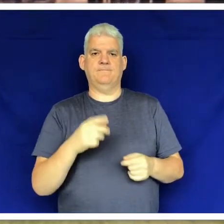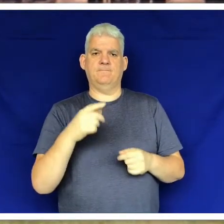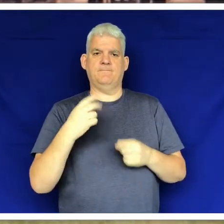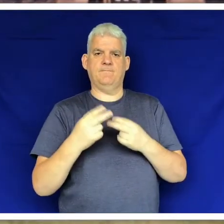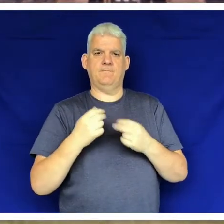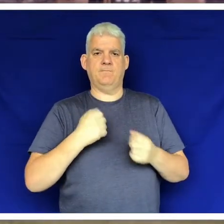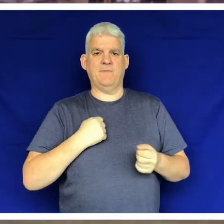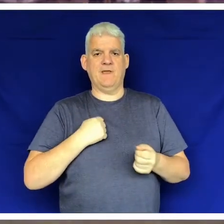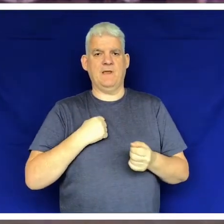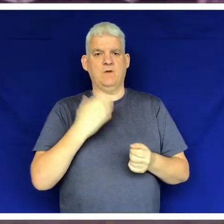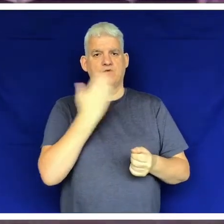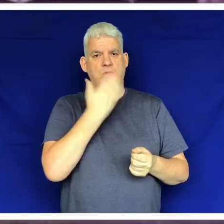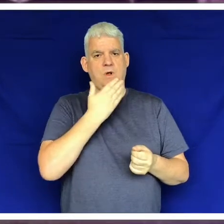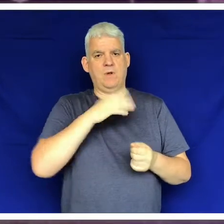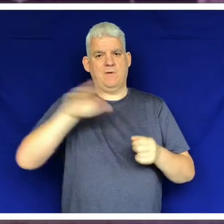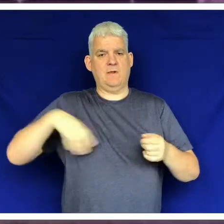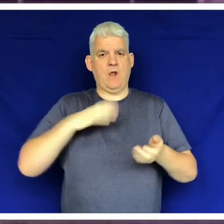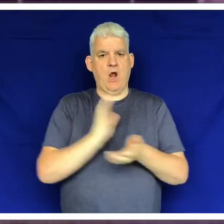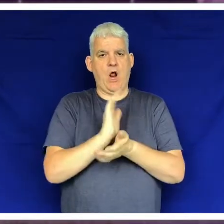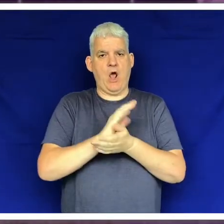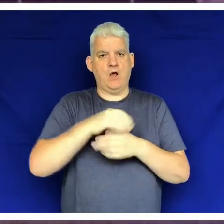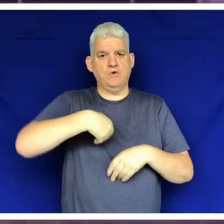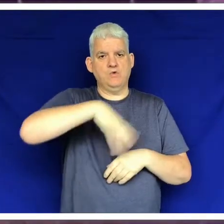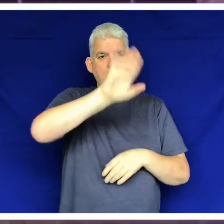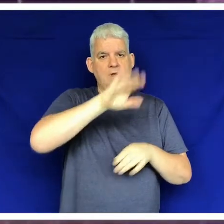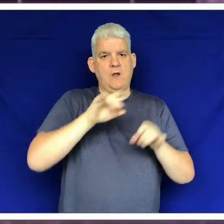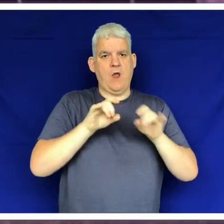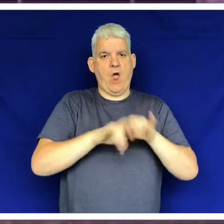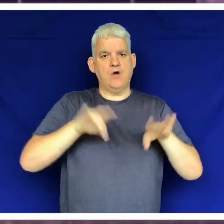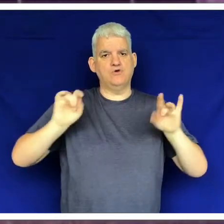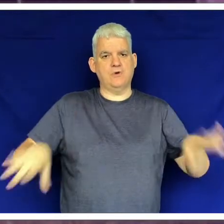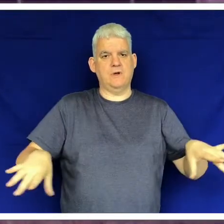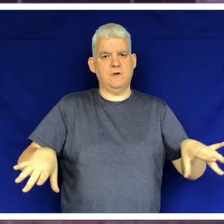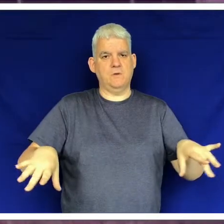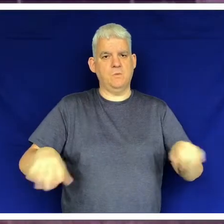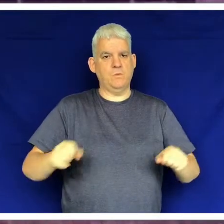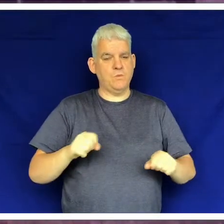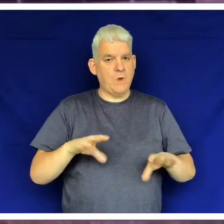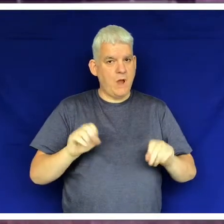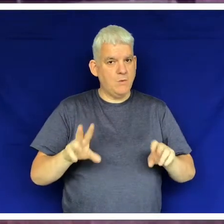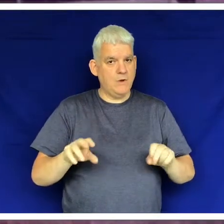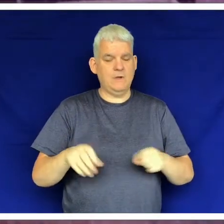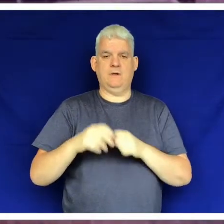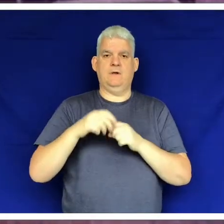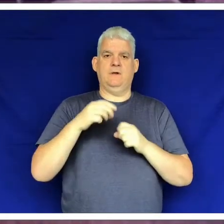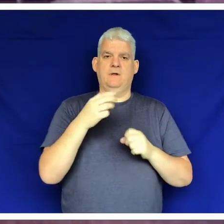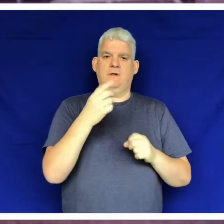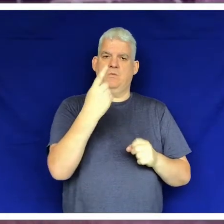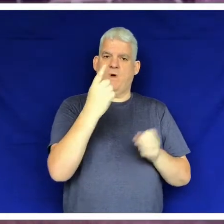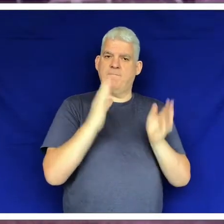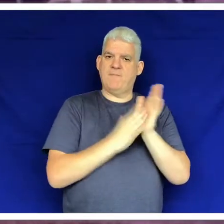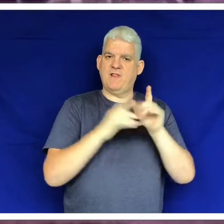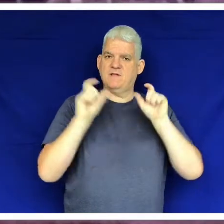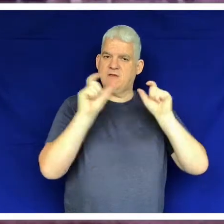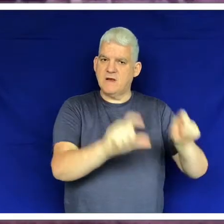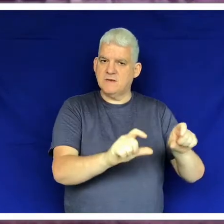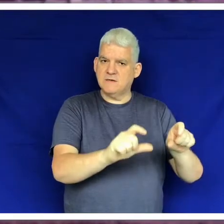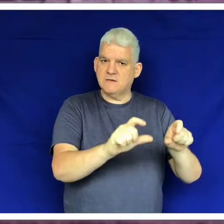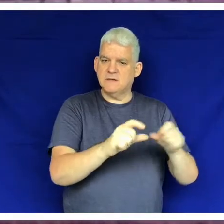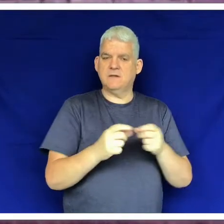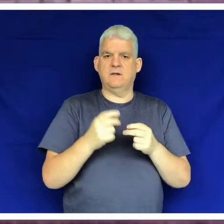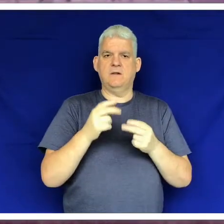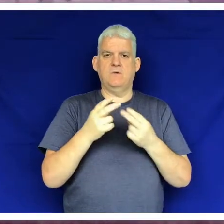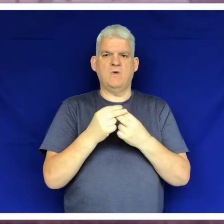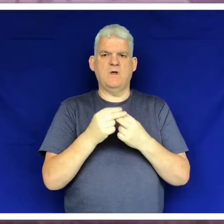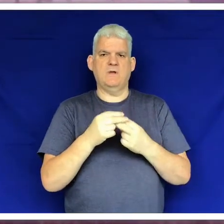While I was at Donaldson's we went on the school holiday to Australia for one month. A